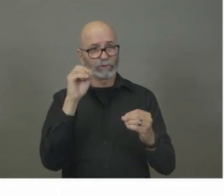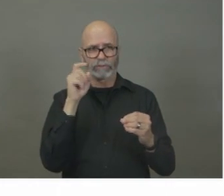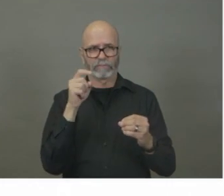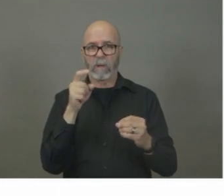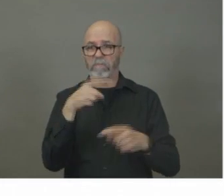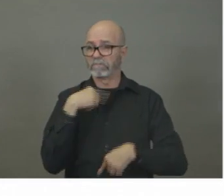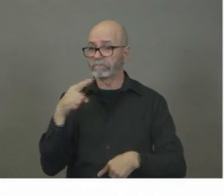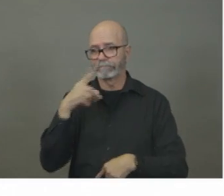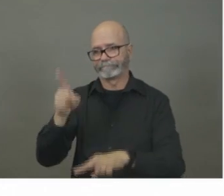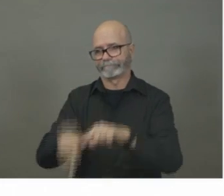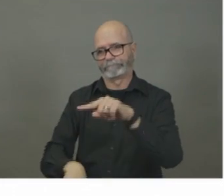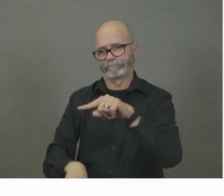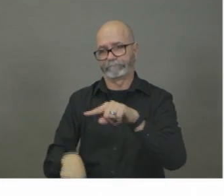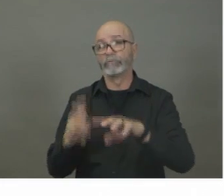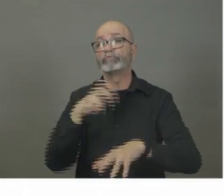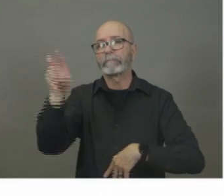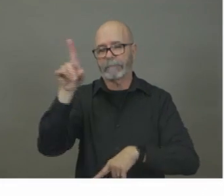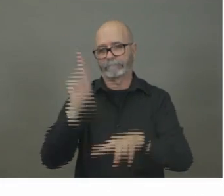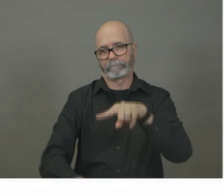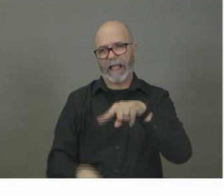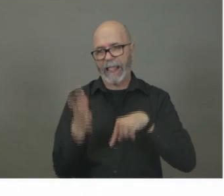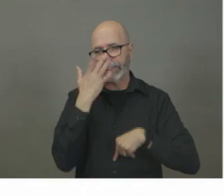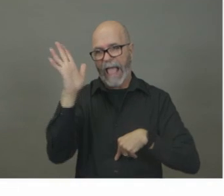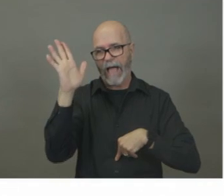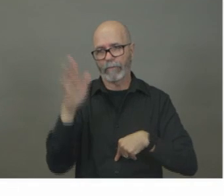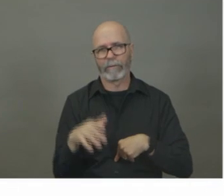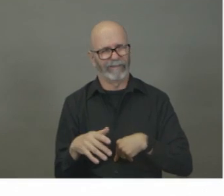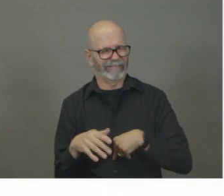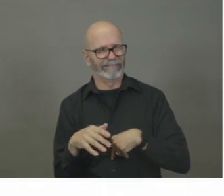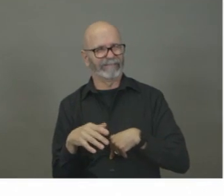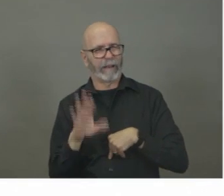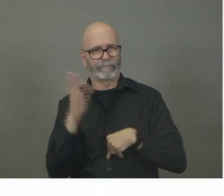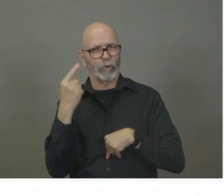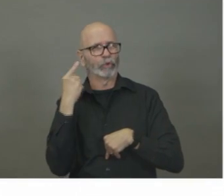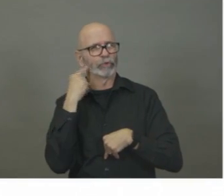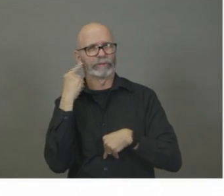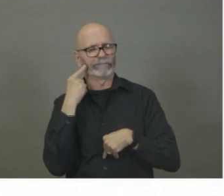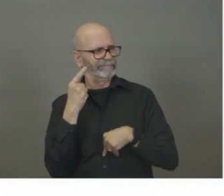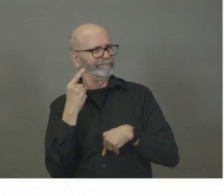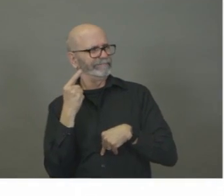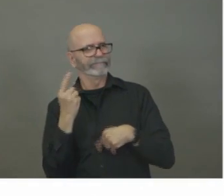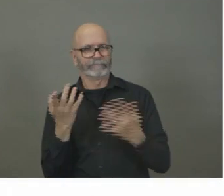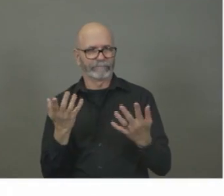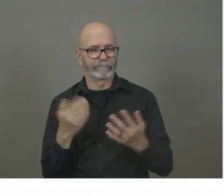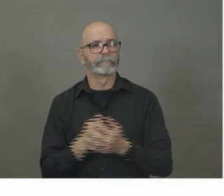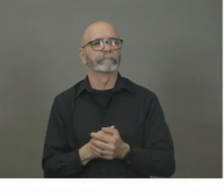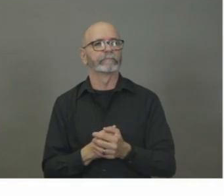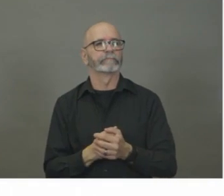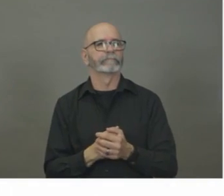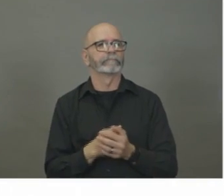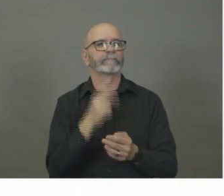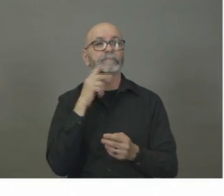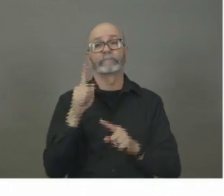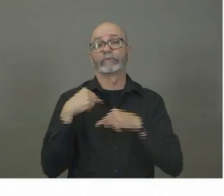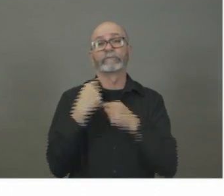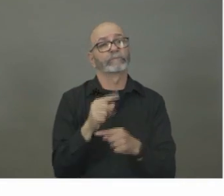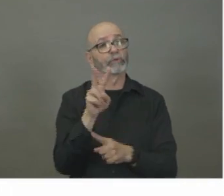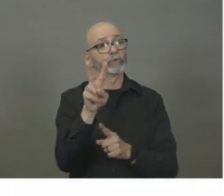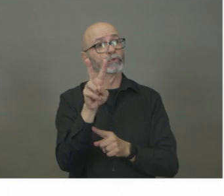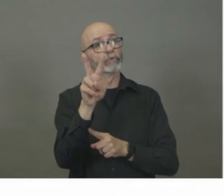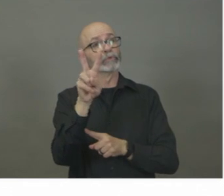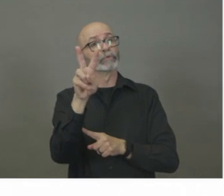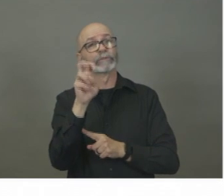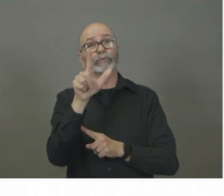of people are making that decision for themselves. I'm just going to ask your… We've had 226 lab results come back,